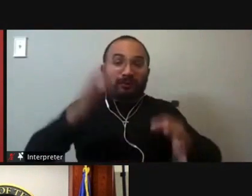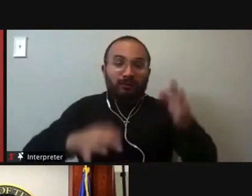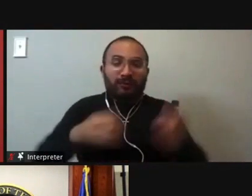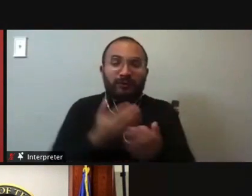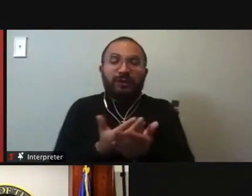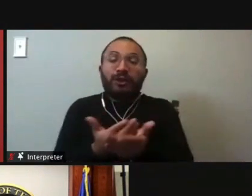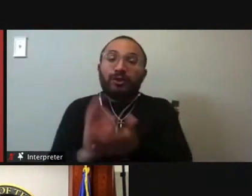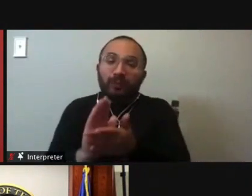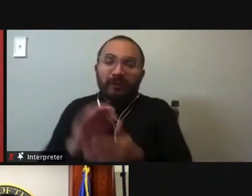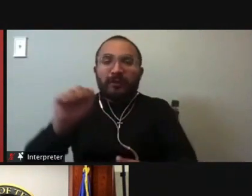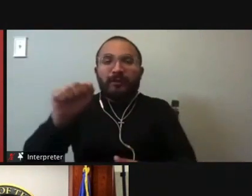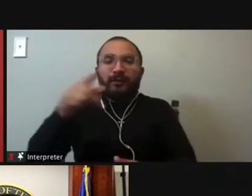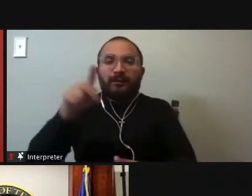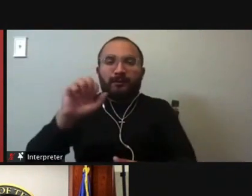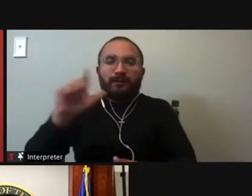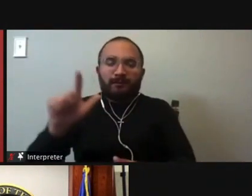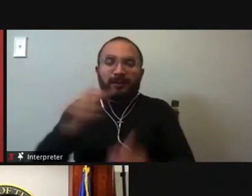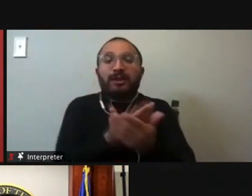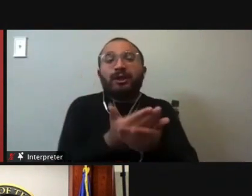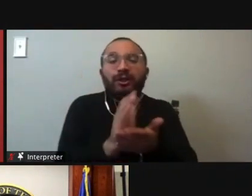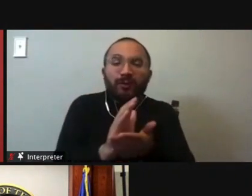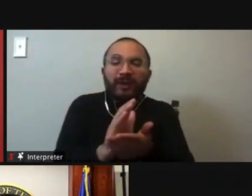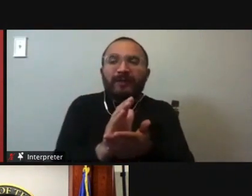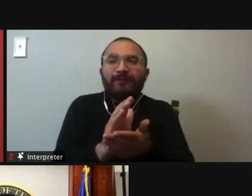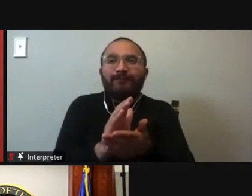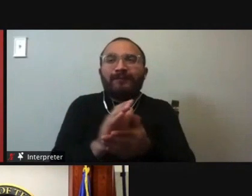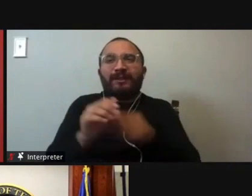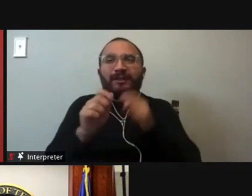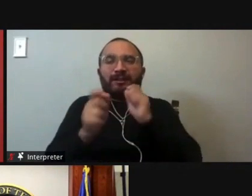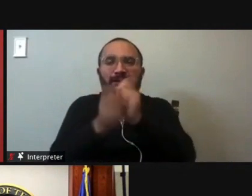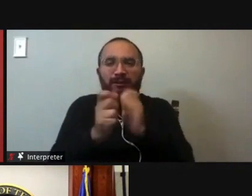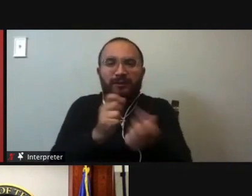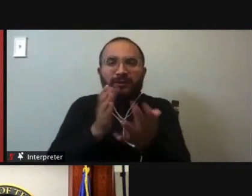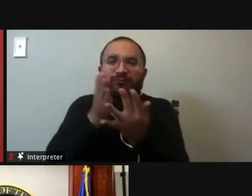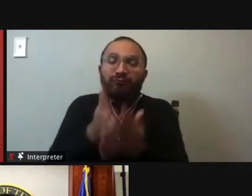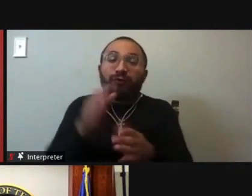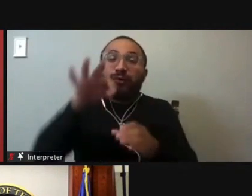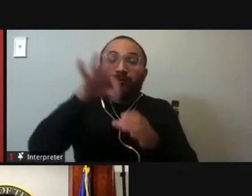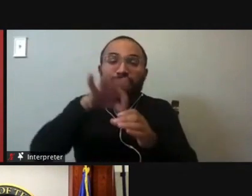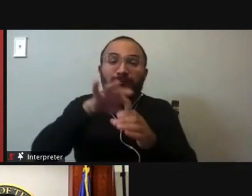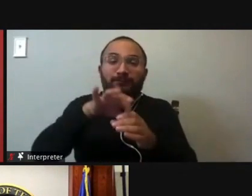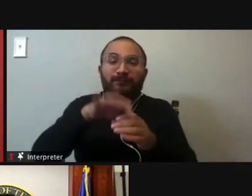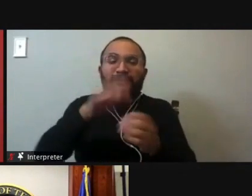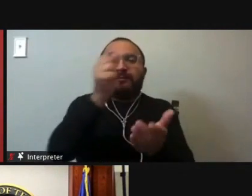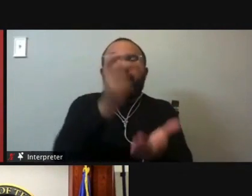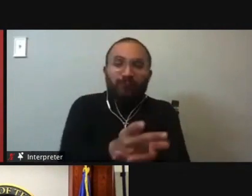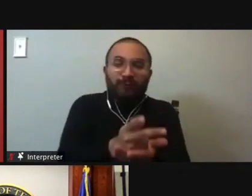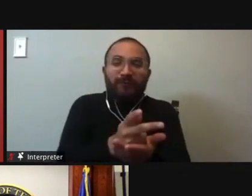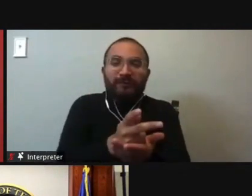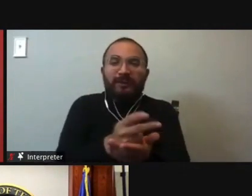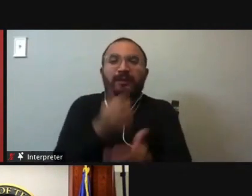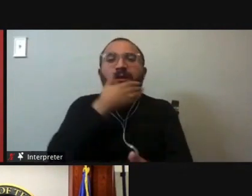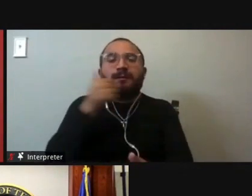the right to elect and remove its judges through election, a system that history has proven has been tested to best achieve